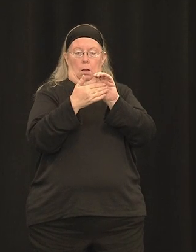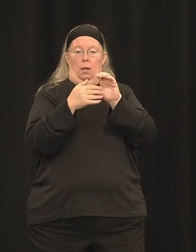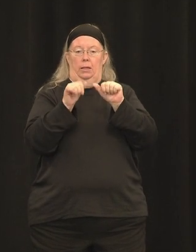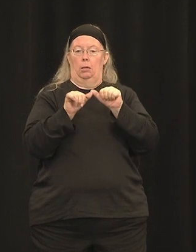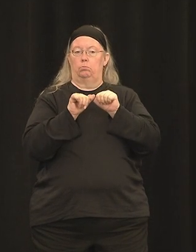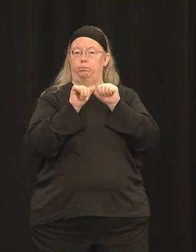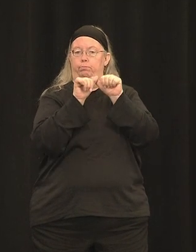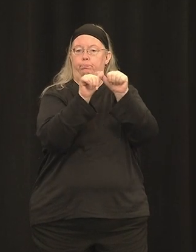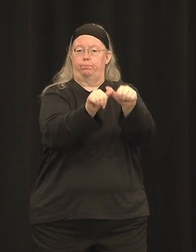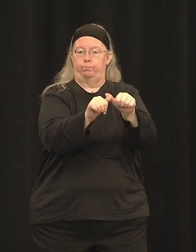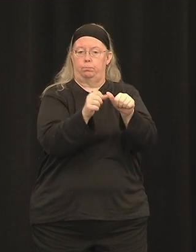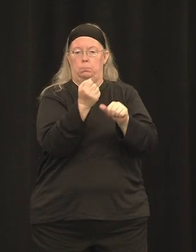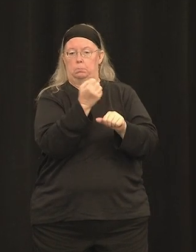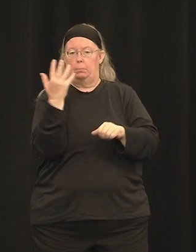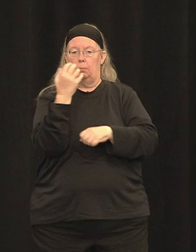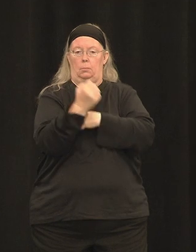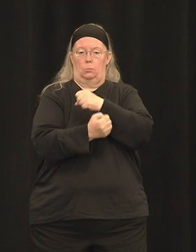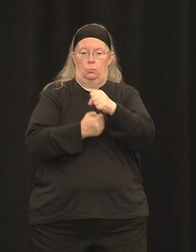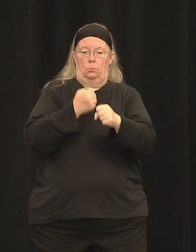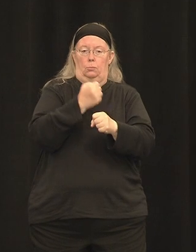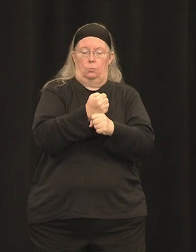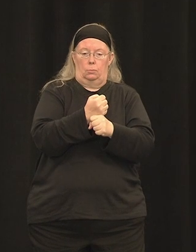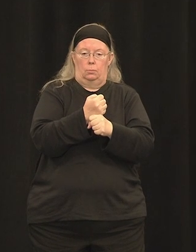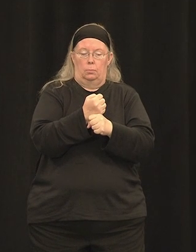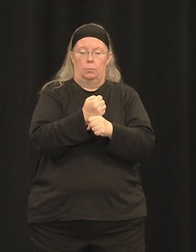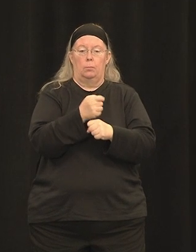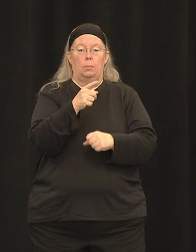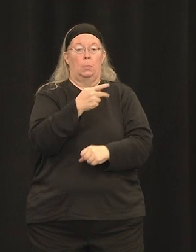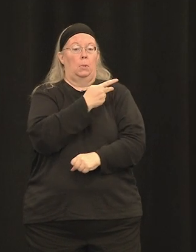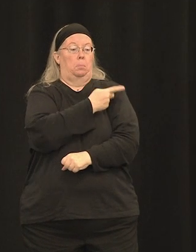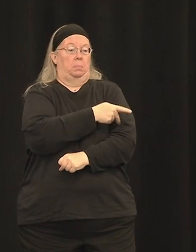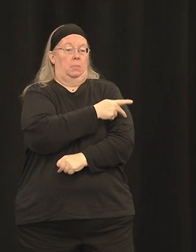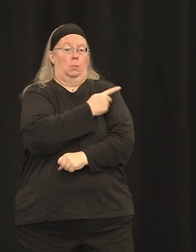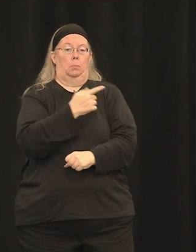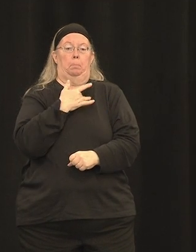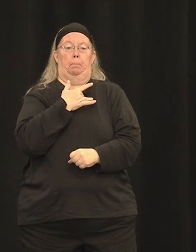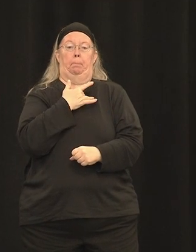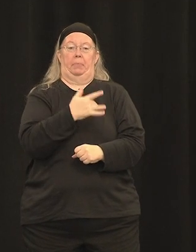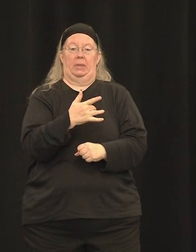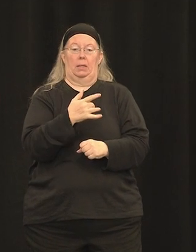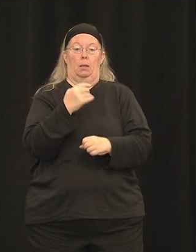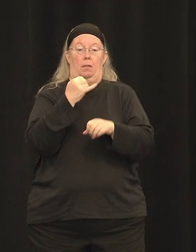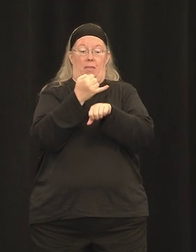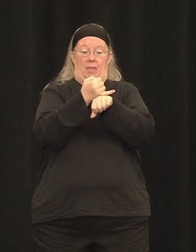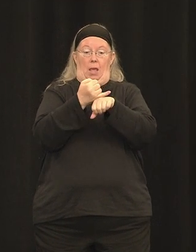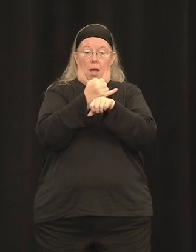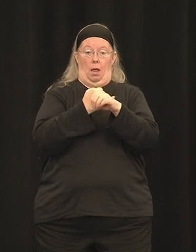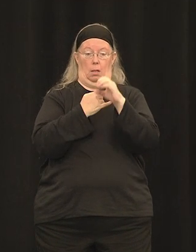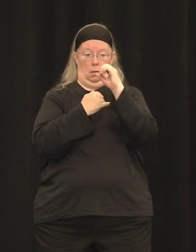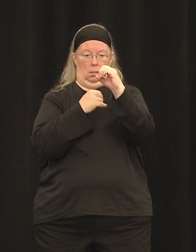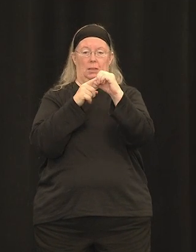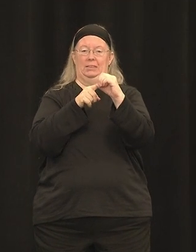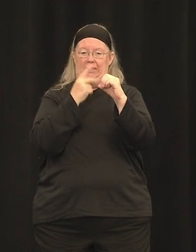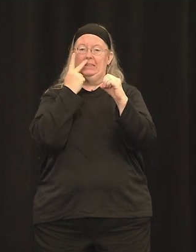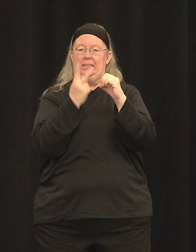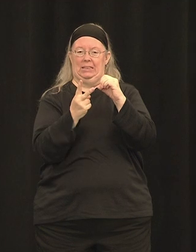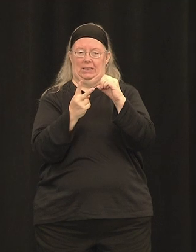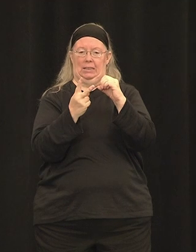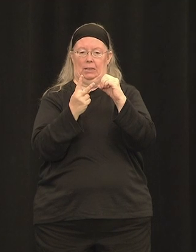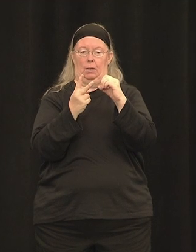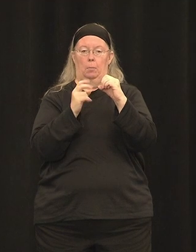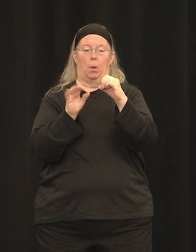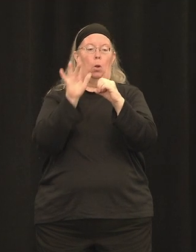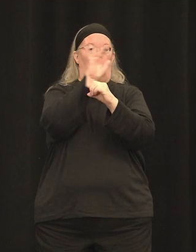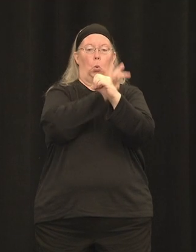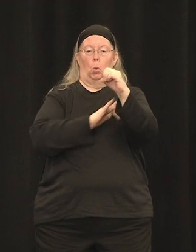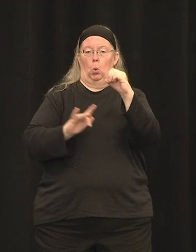retain these islands of central cone photoreceptors even into their fourth decade. So the bottom line here, what's really important for us